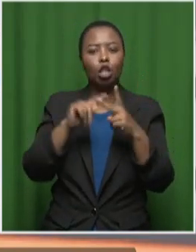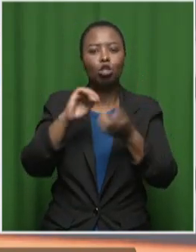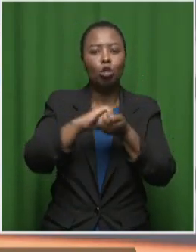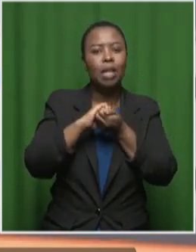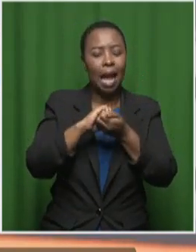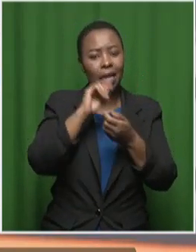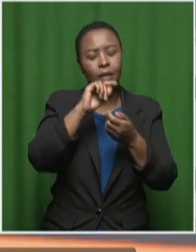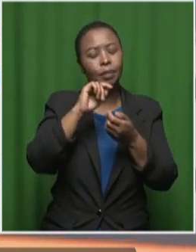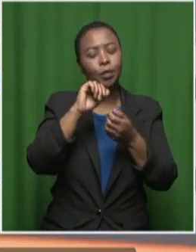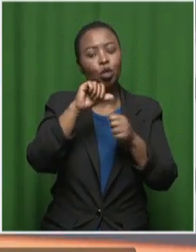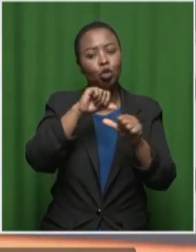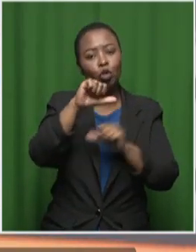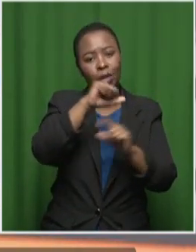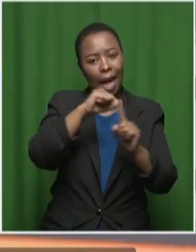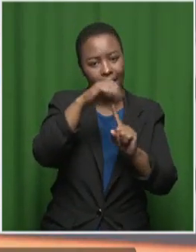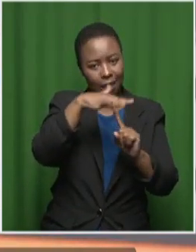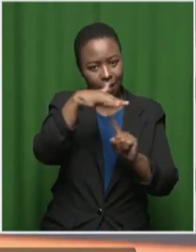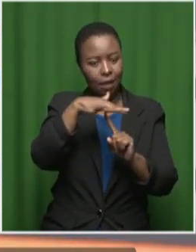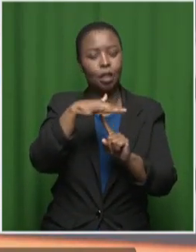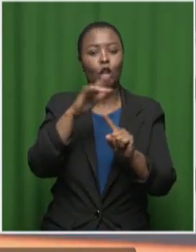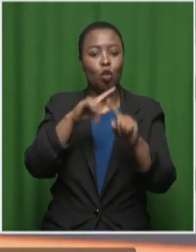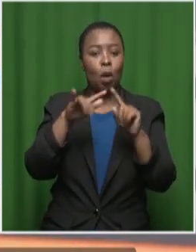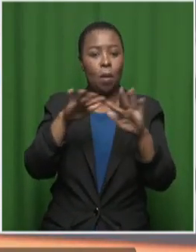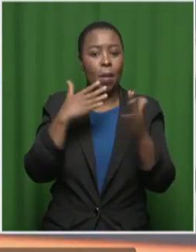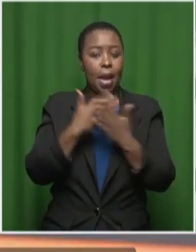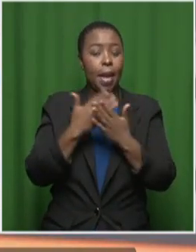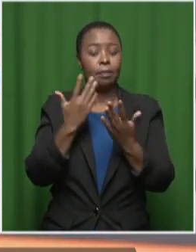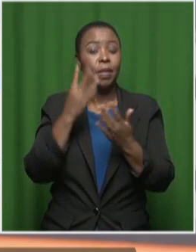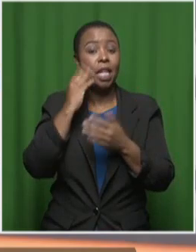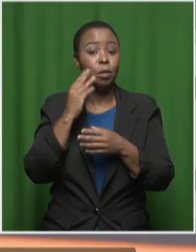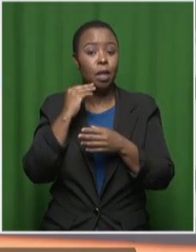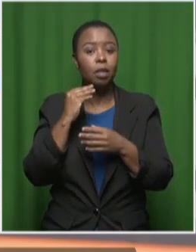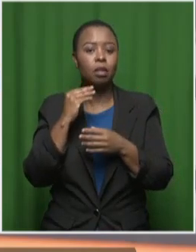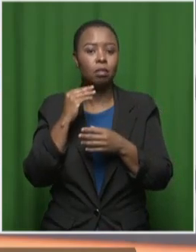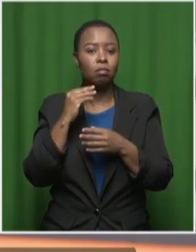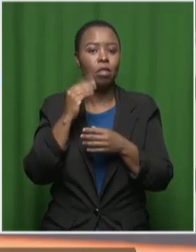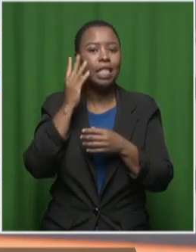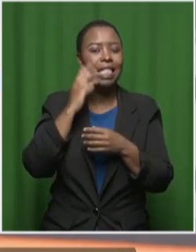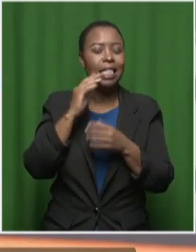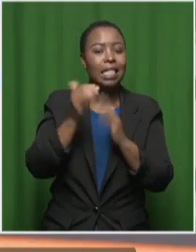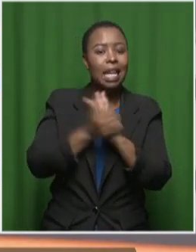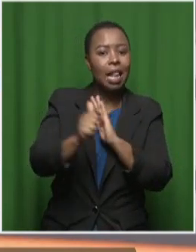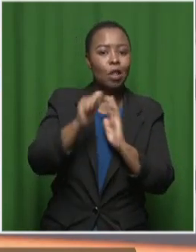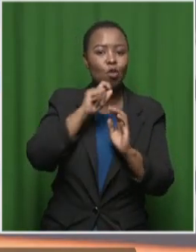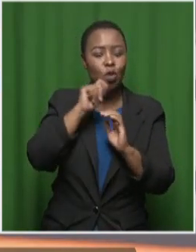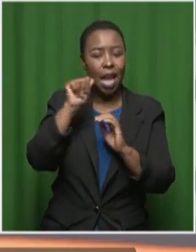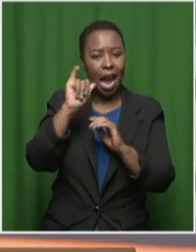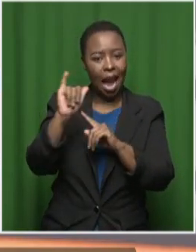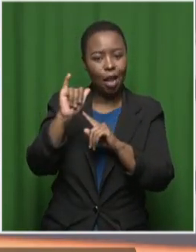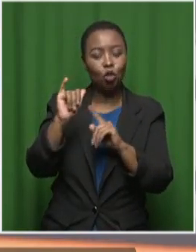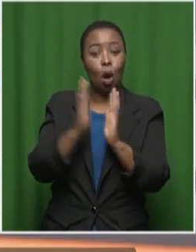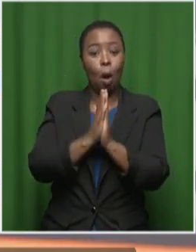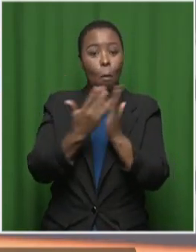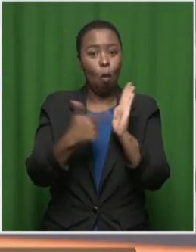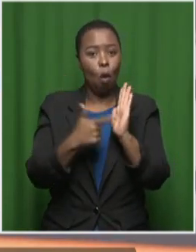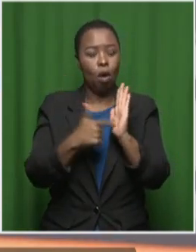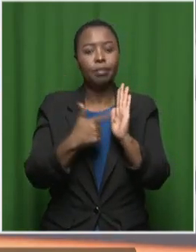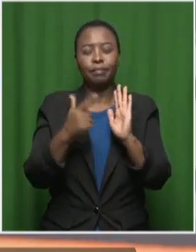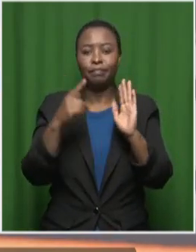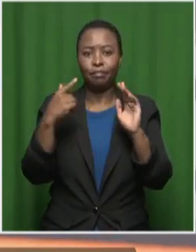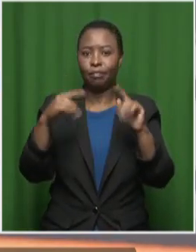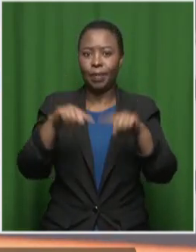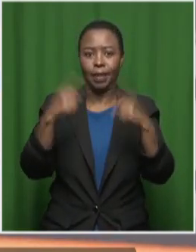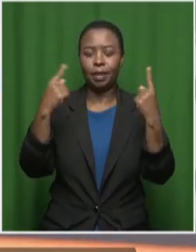Aimed at both beginners and those who consider themselves experienced or skilled at using AI, the book also provides unique perspectives